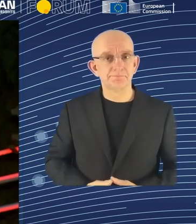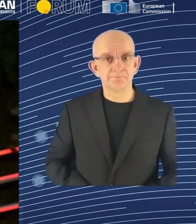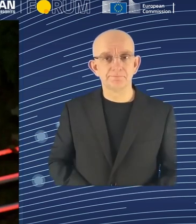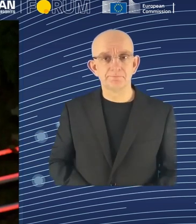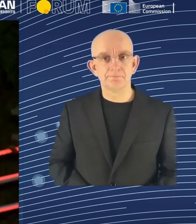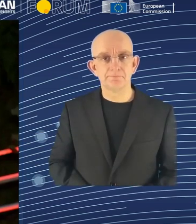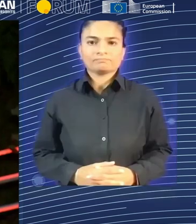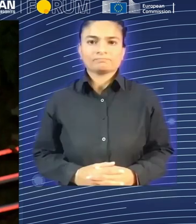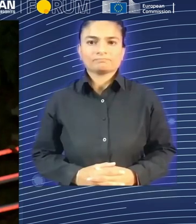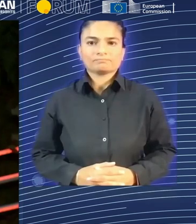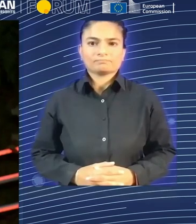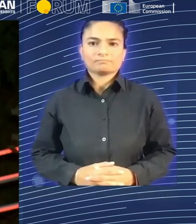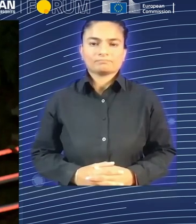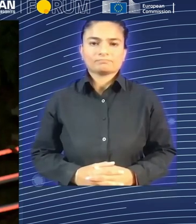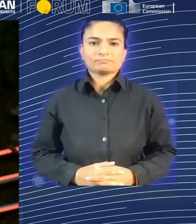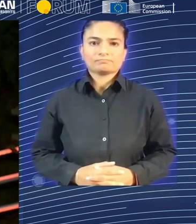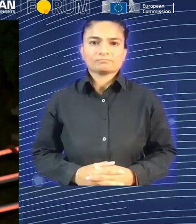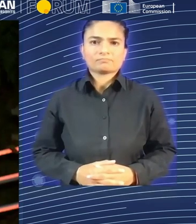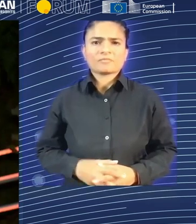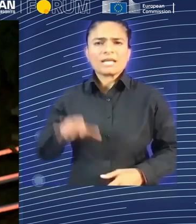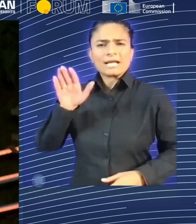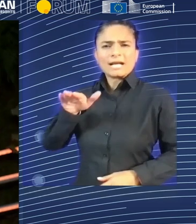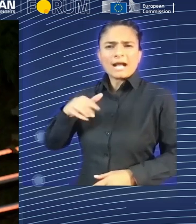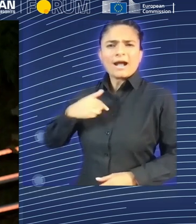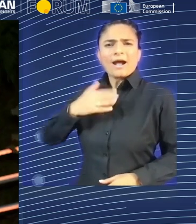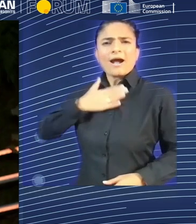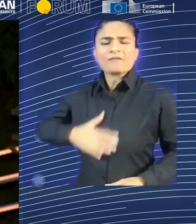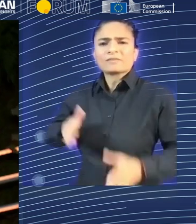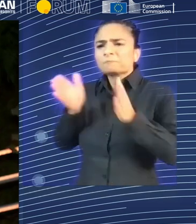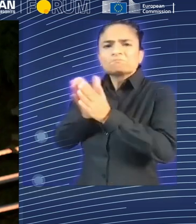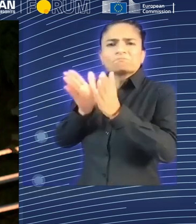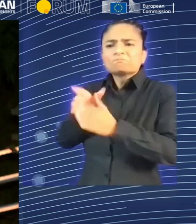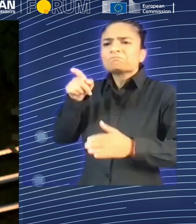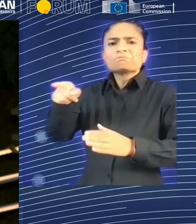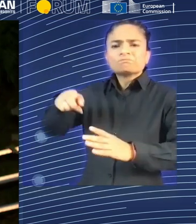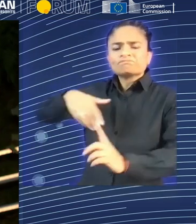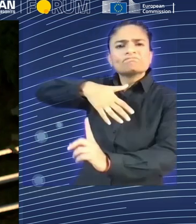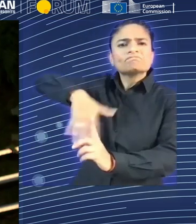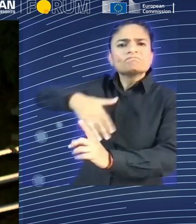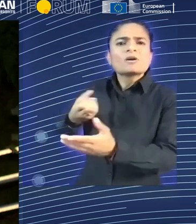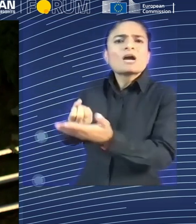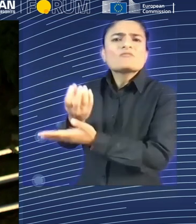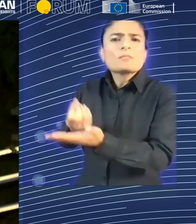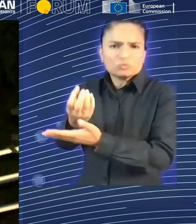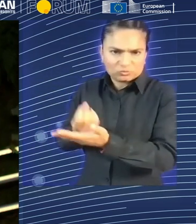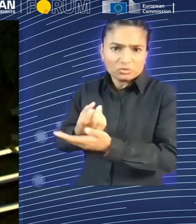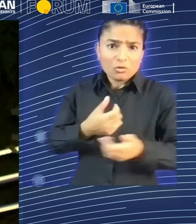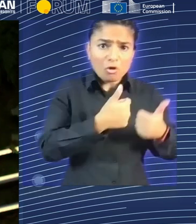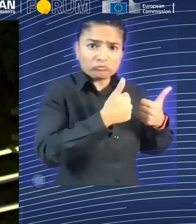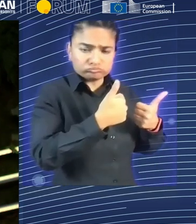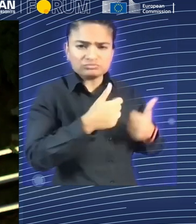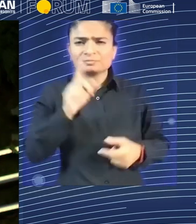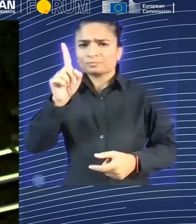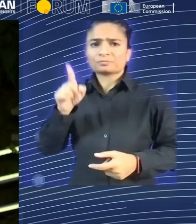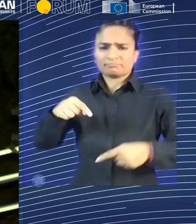different catchment area that Chambers of Commerce are working with. Our constituency is mainly small and medium-sized enterprises